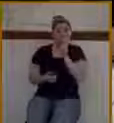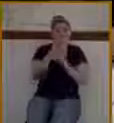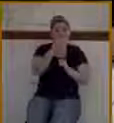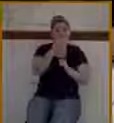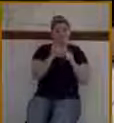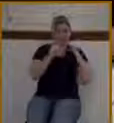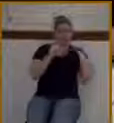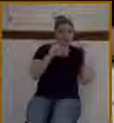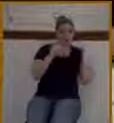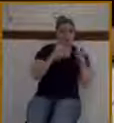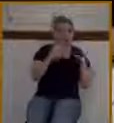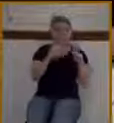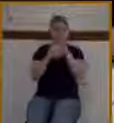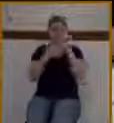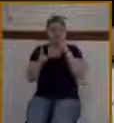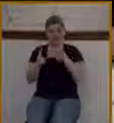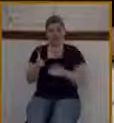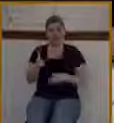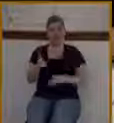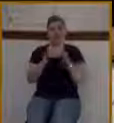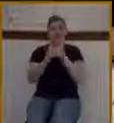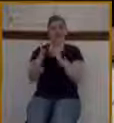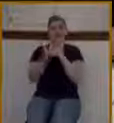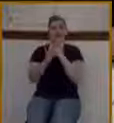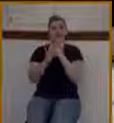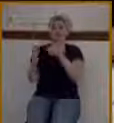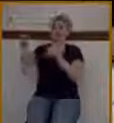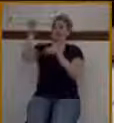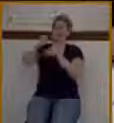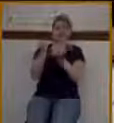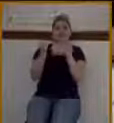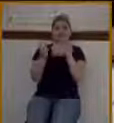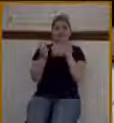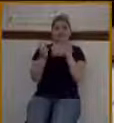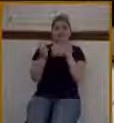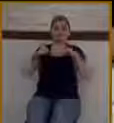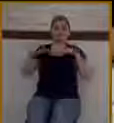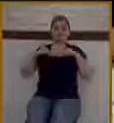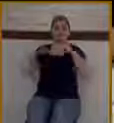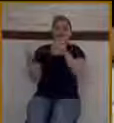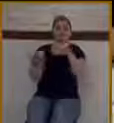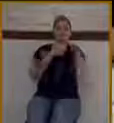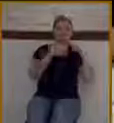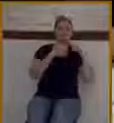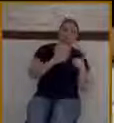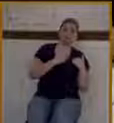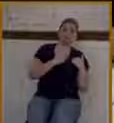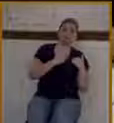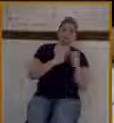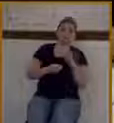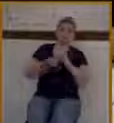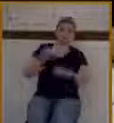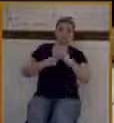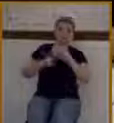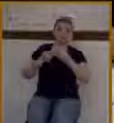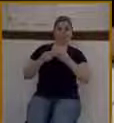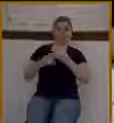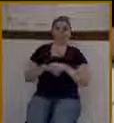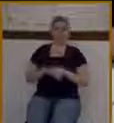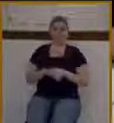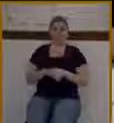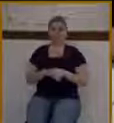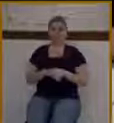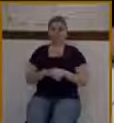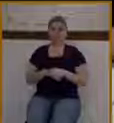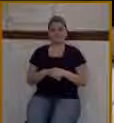Jesus came as the burden bearer. He came to be our substitute. And so all of this is